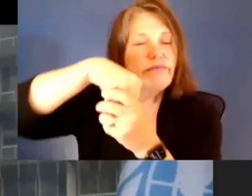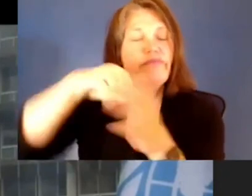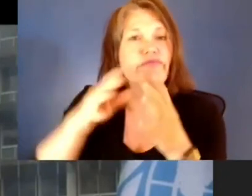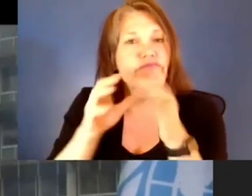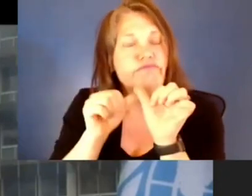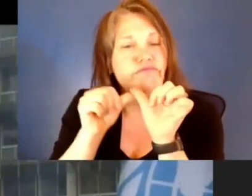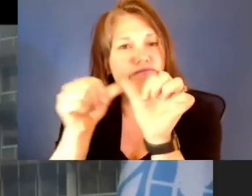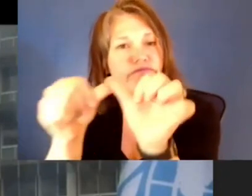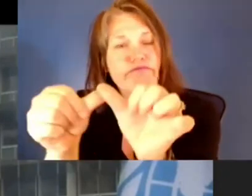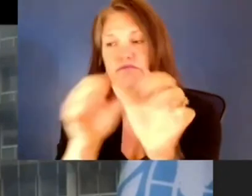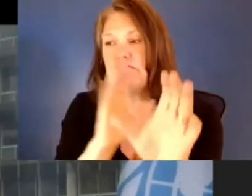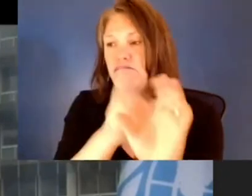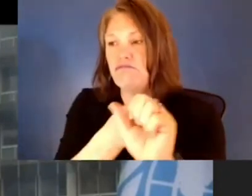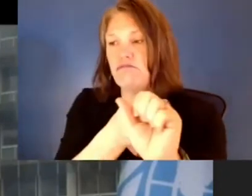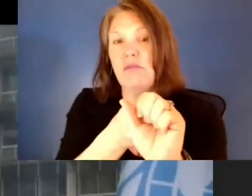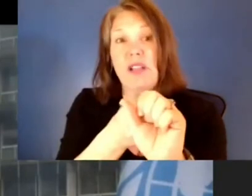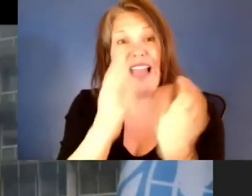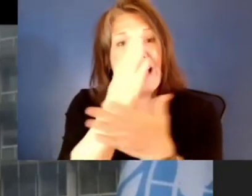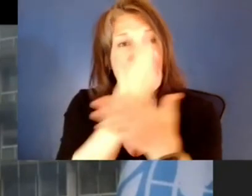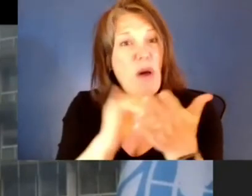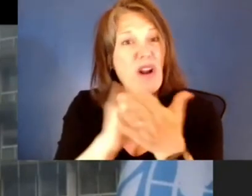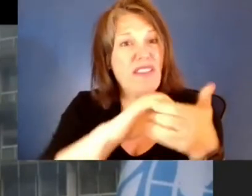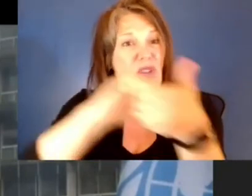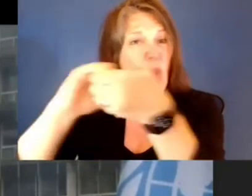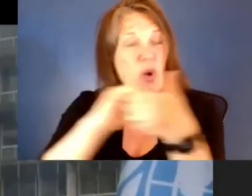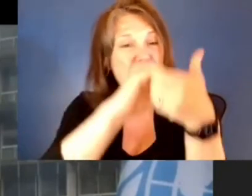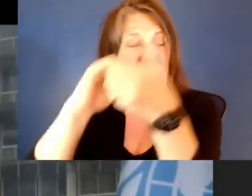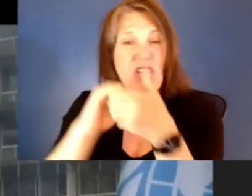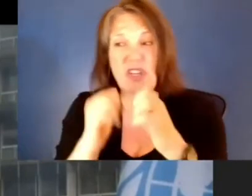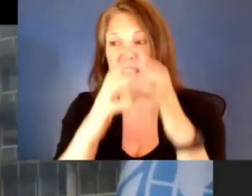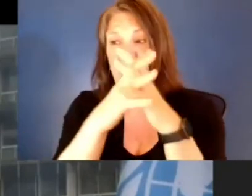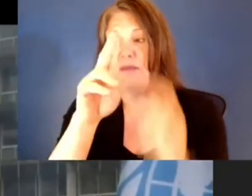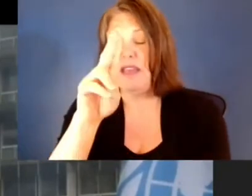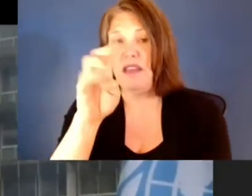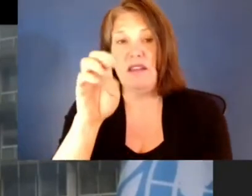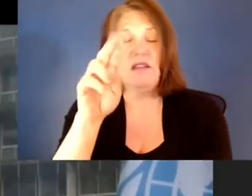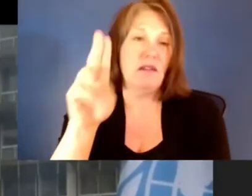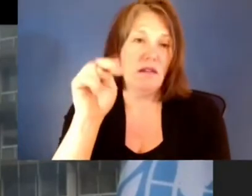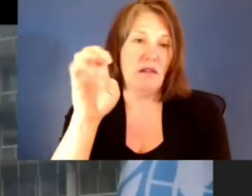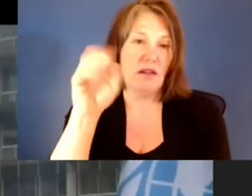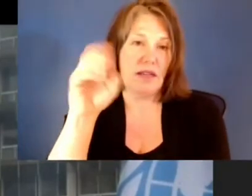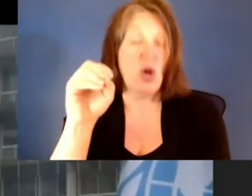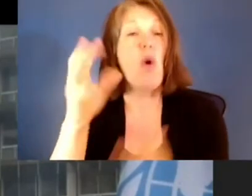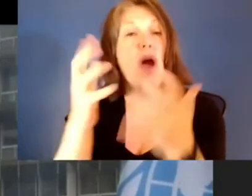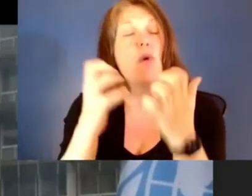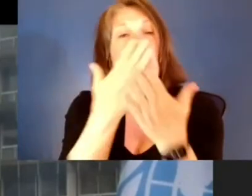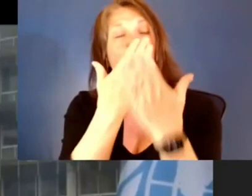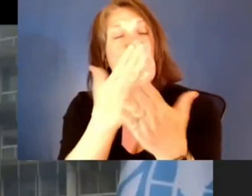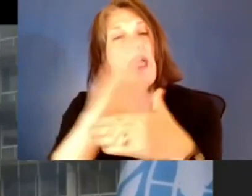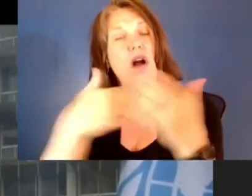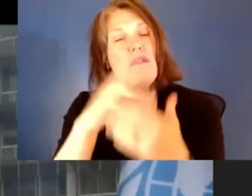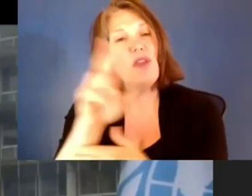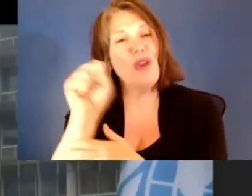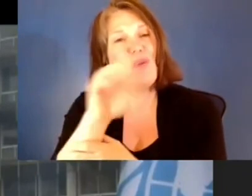global education coalition launched by UNESCO. I would like to thank all the US companies that joined this